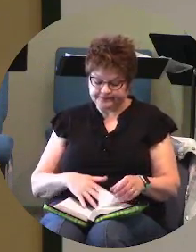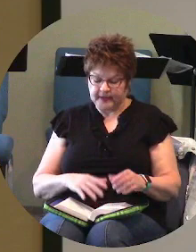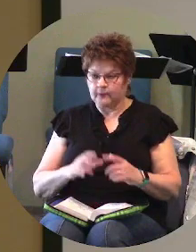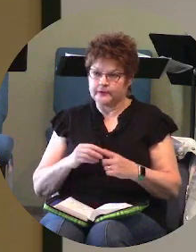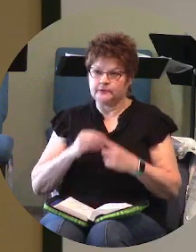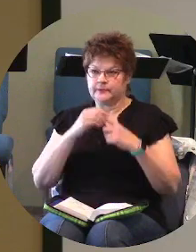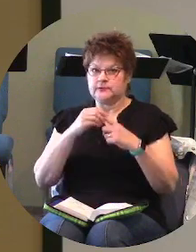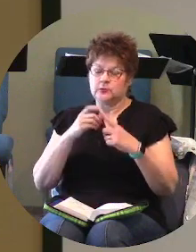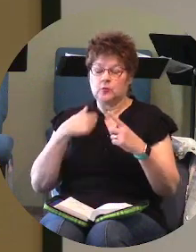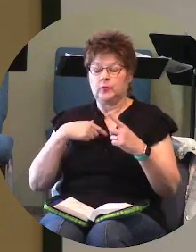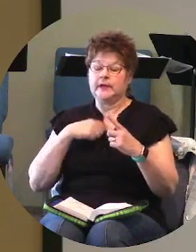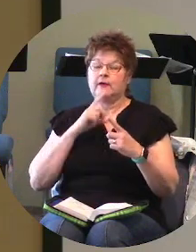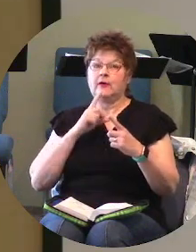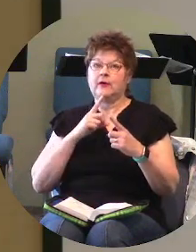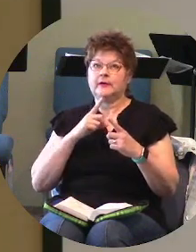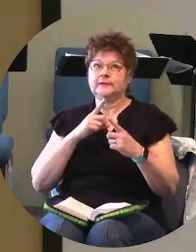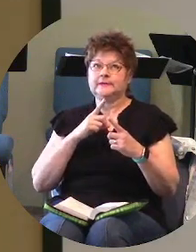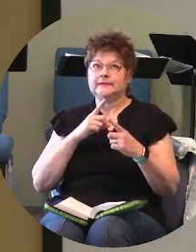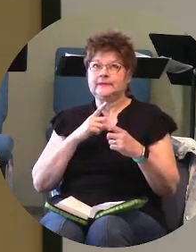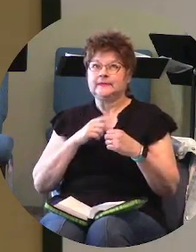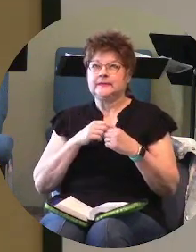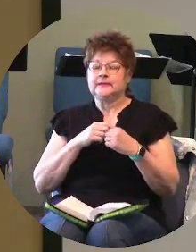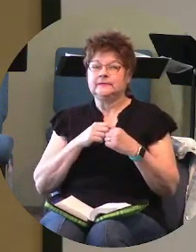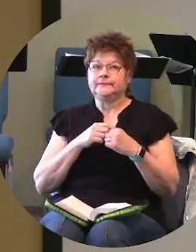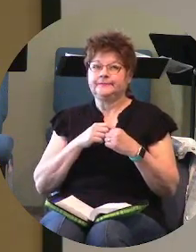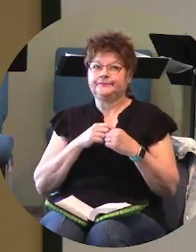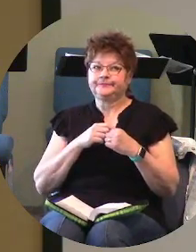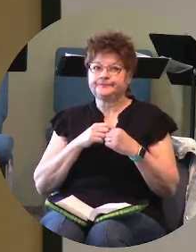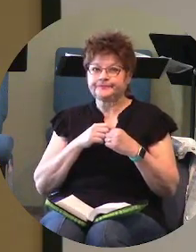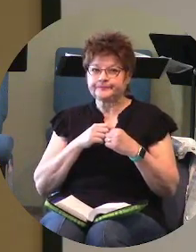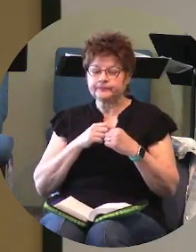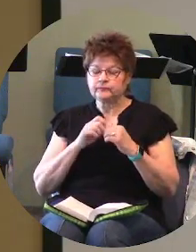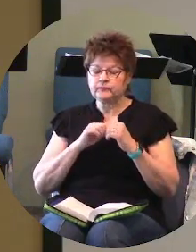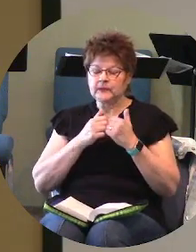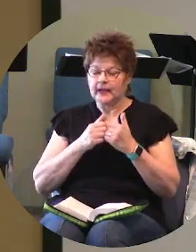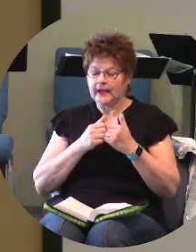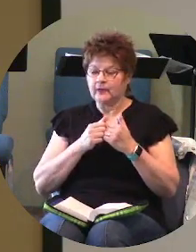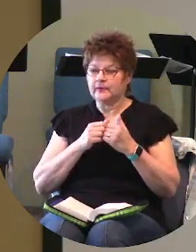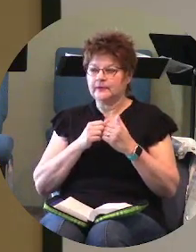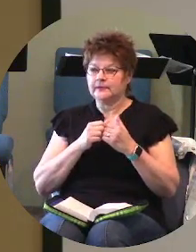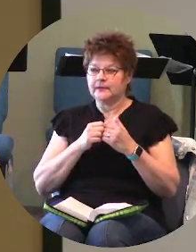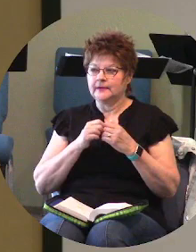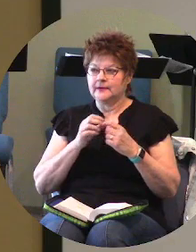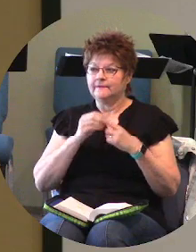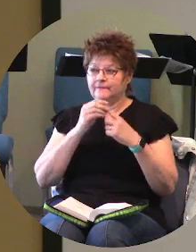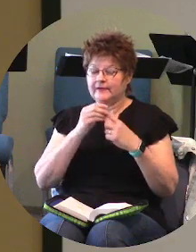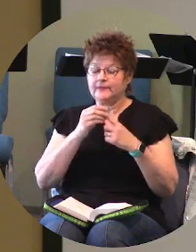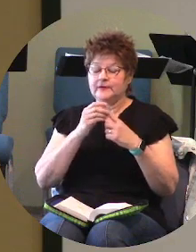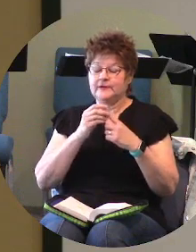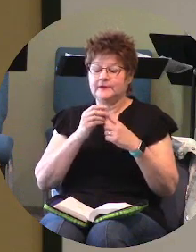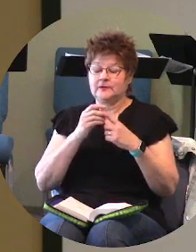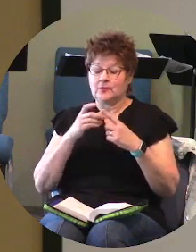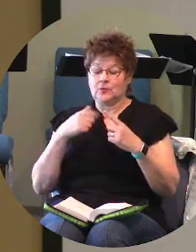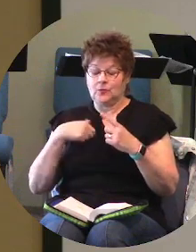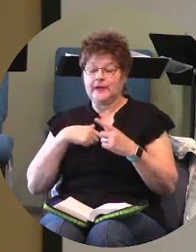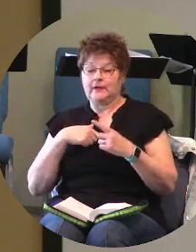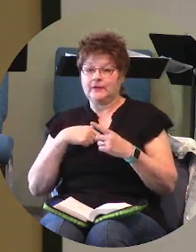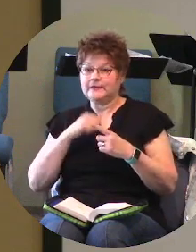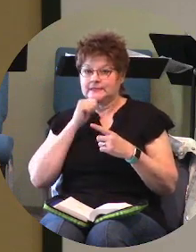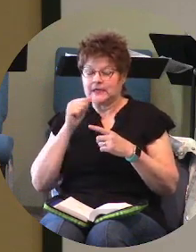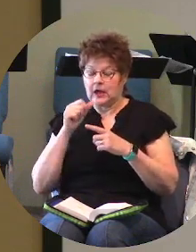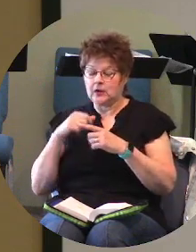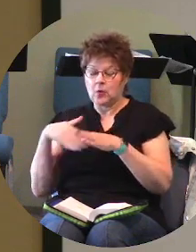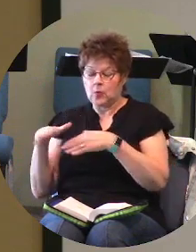in god and so he says basically how favored is the man who does not walk in the counsel of wicked how divinely favored